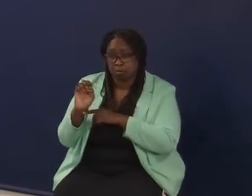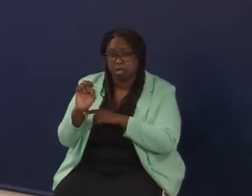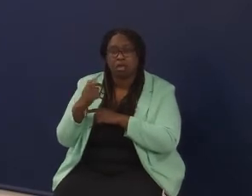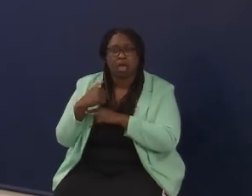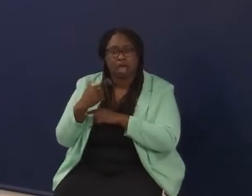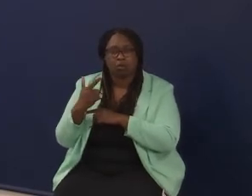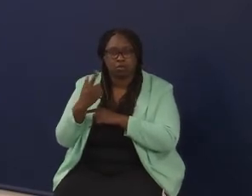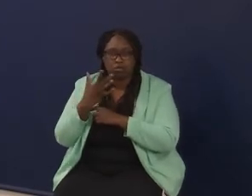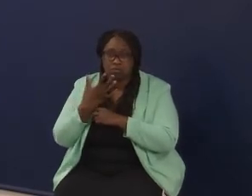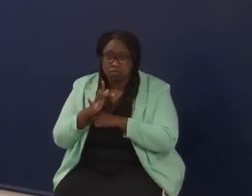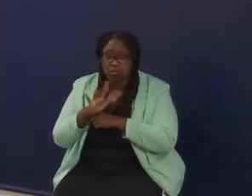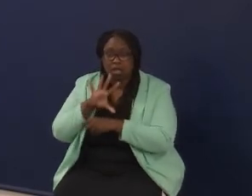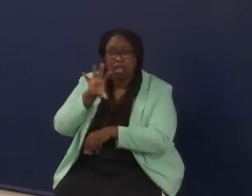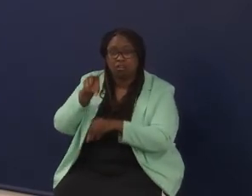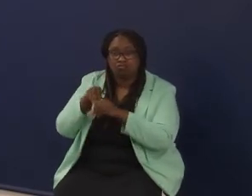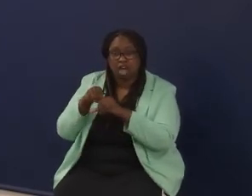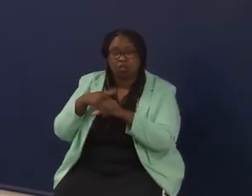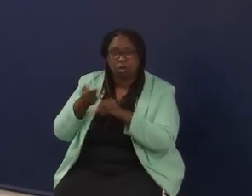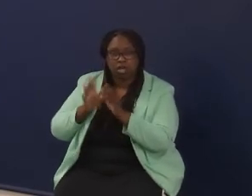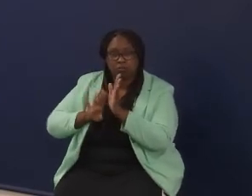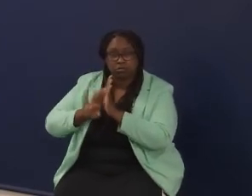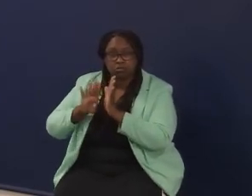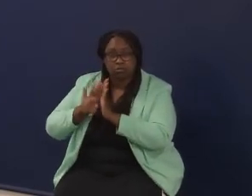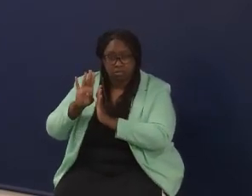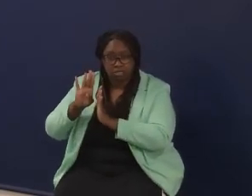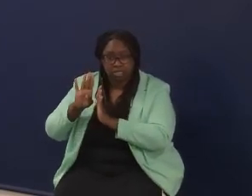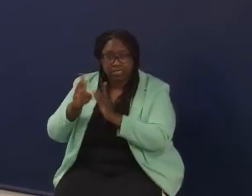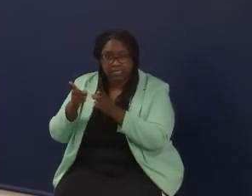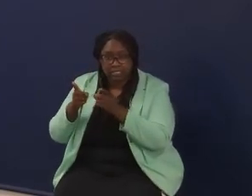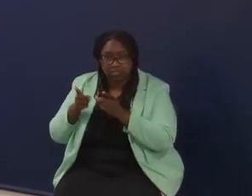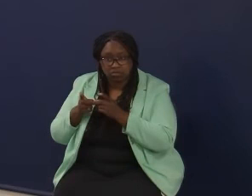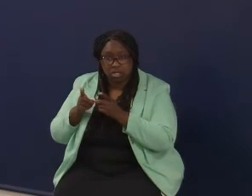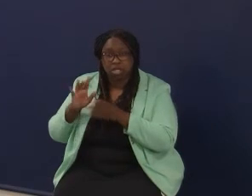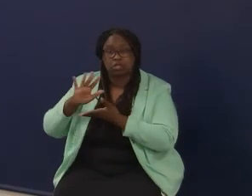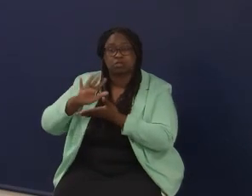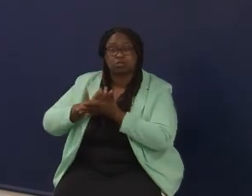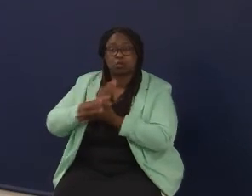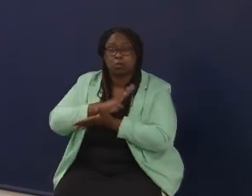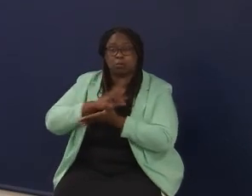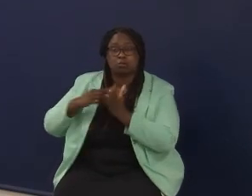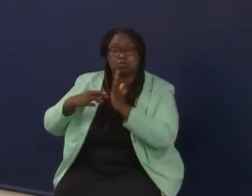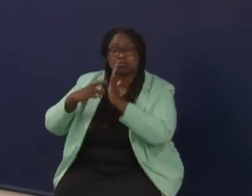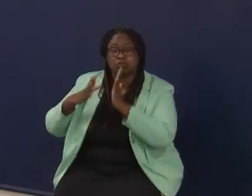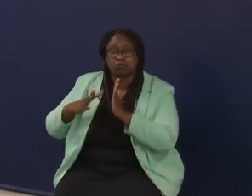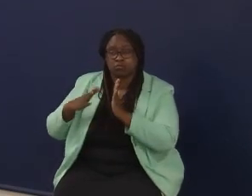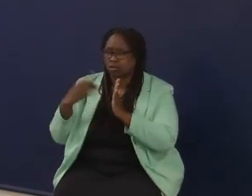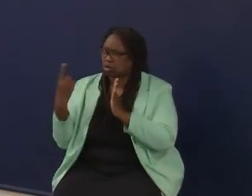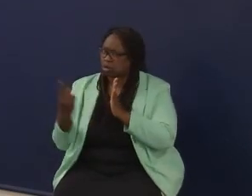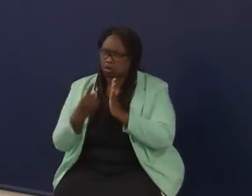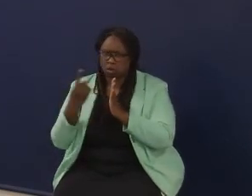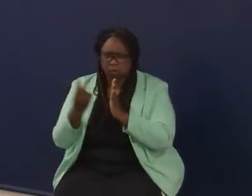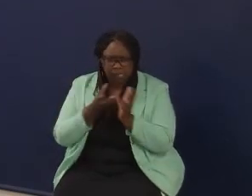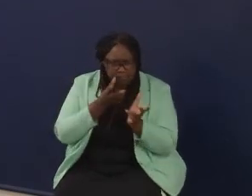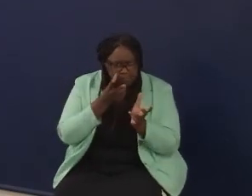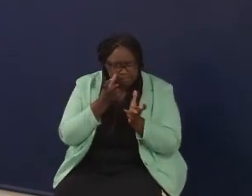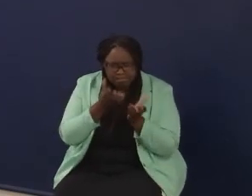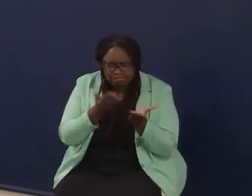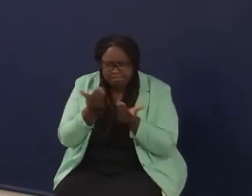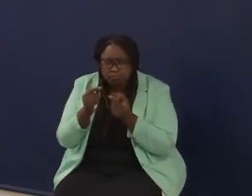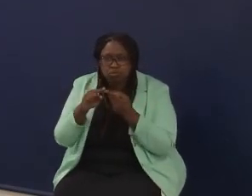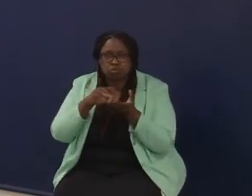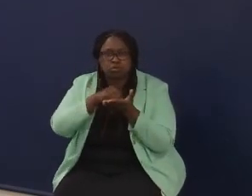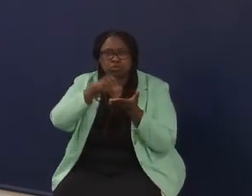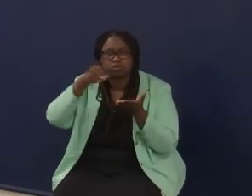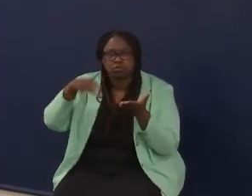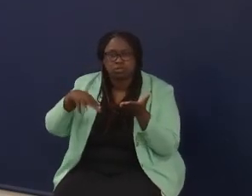progressive district. You know, we had a student board rep for 25 years, so we always listened to our students. But yet we were still debating that, you know,